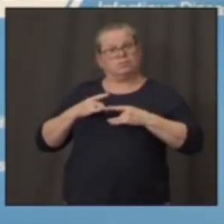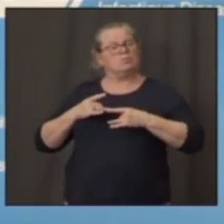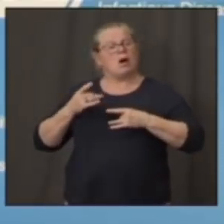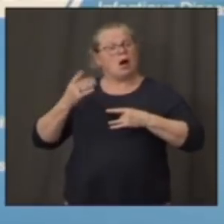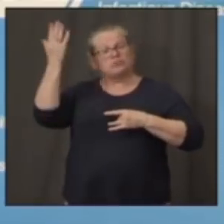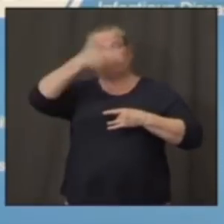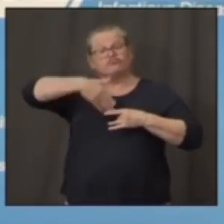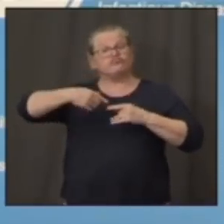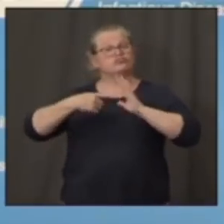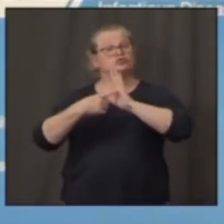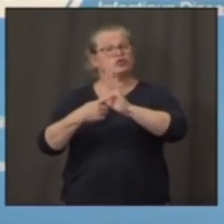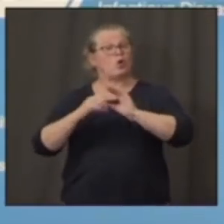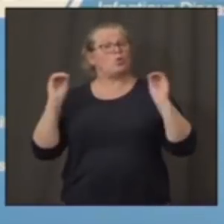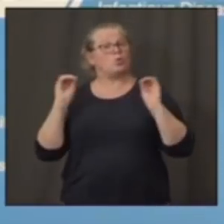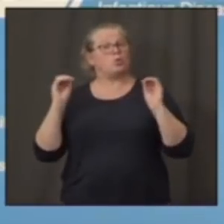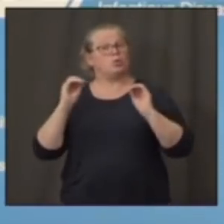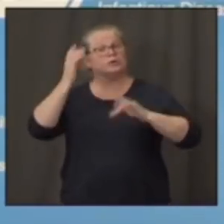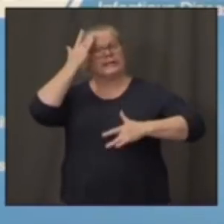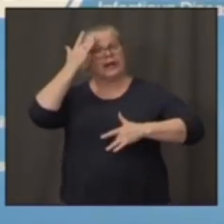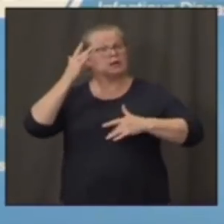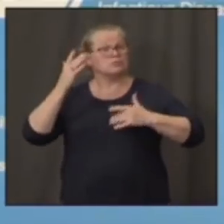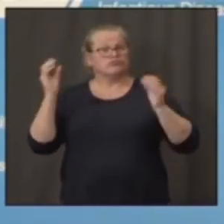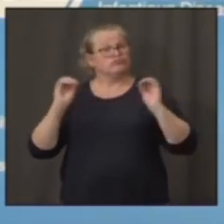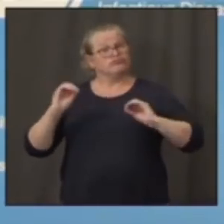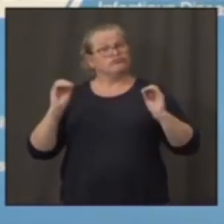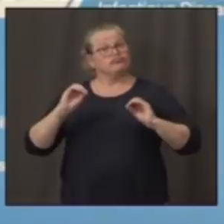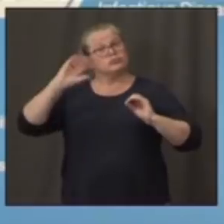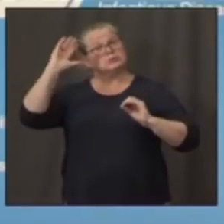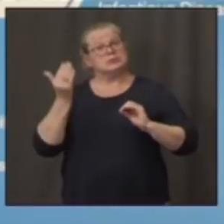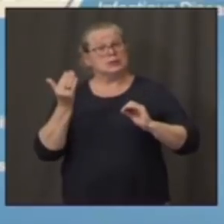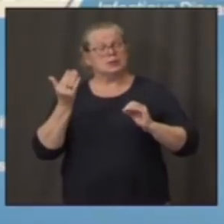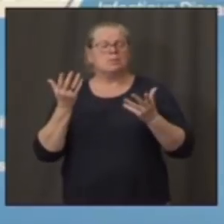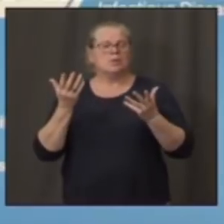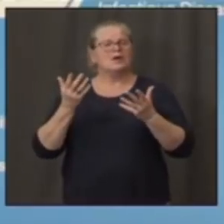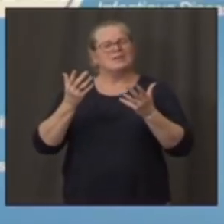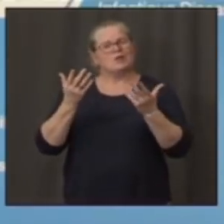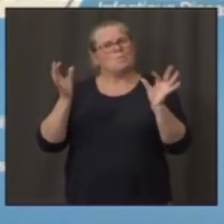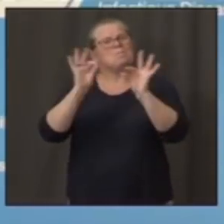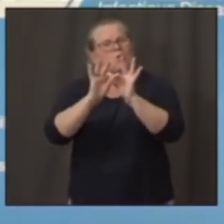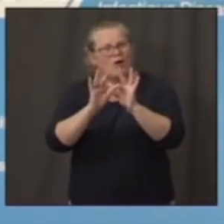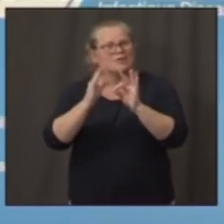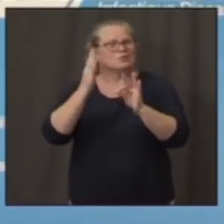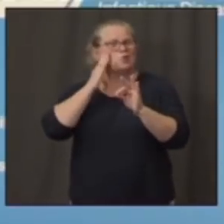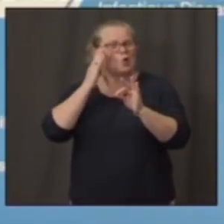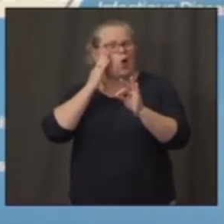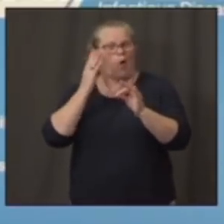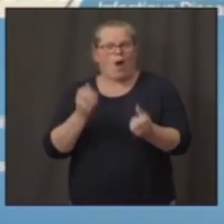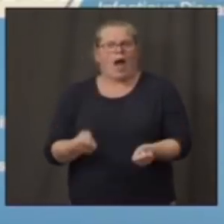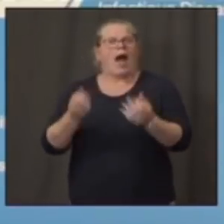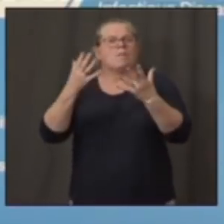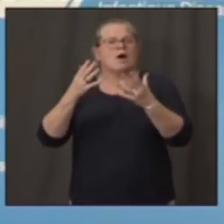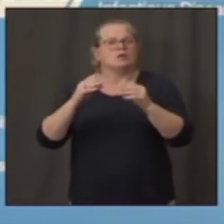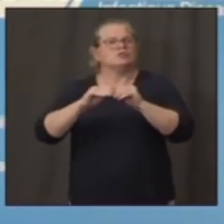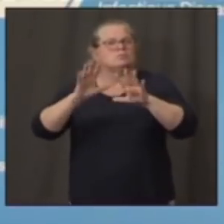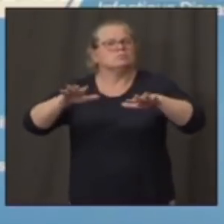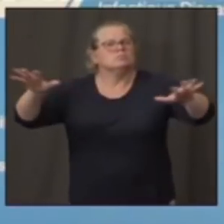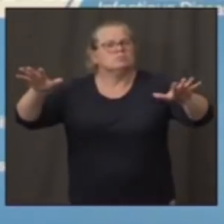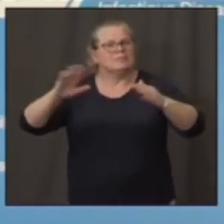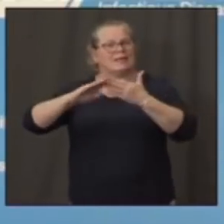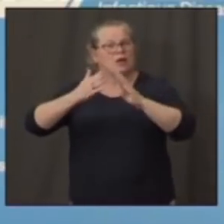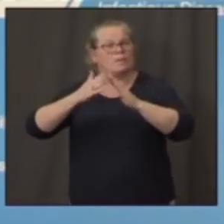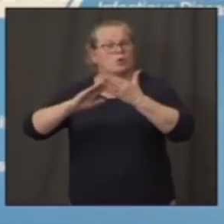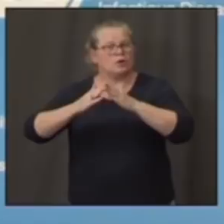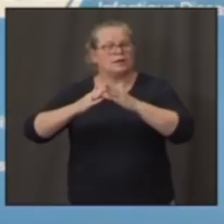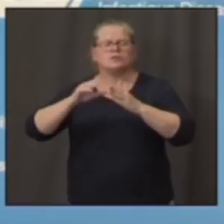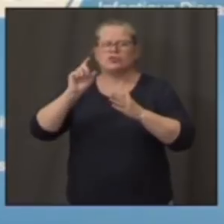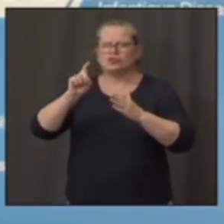prevalence of infection is in the community. So you should probably ultimately be, have the capability of